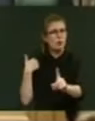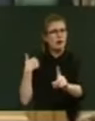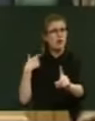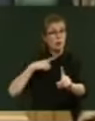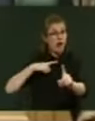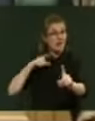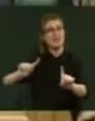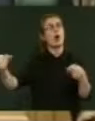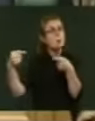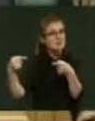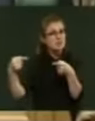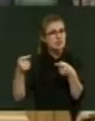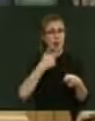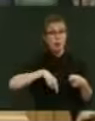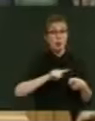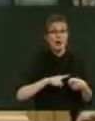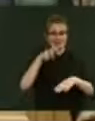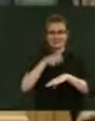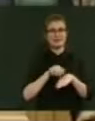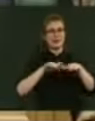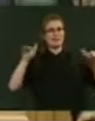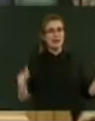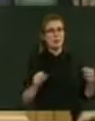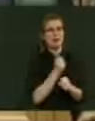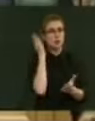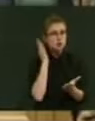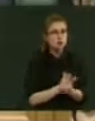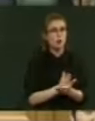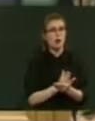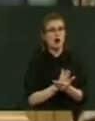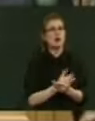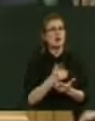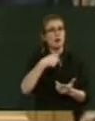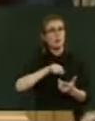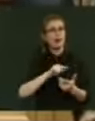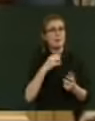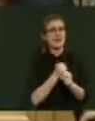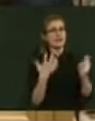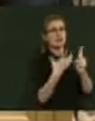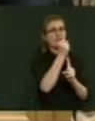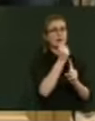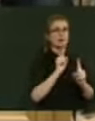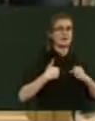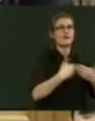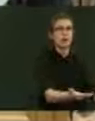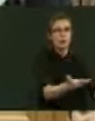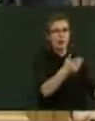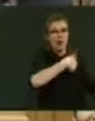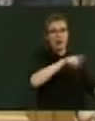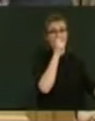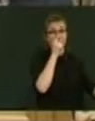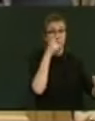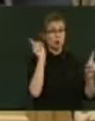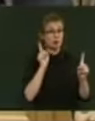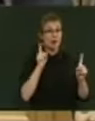opposition. And here we are at the table getting gains for our people. Today, Mr Speaker, the Māori Party can and will